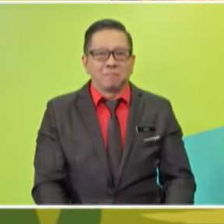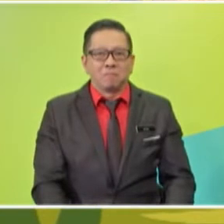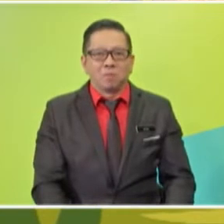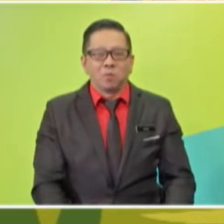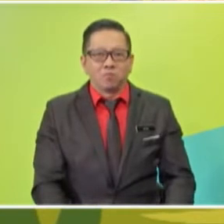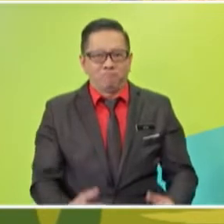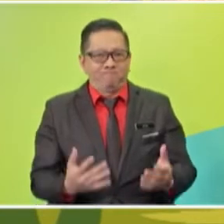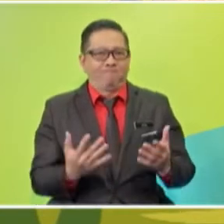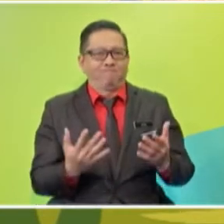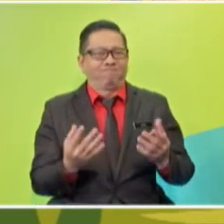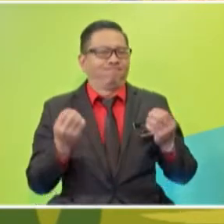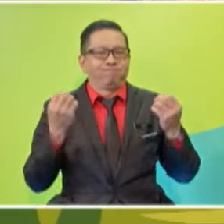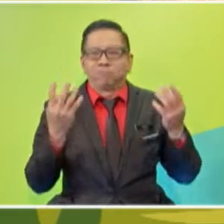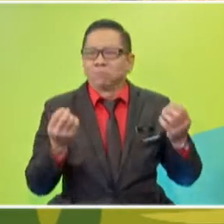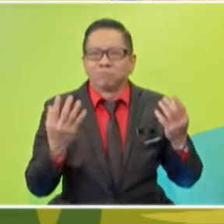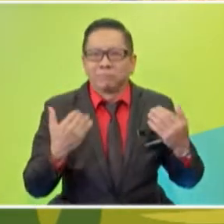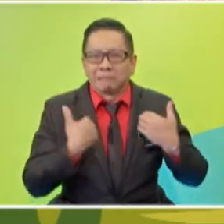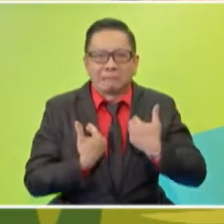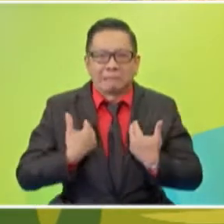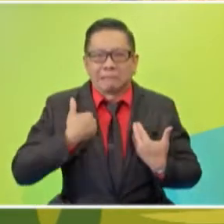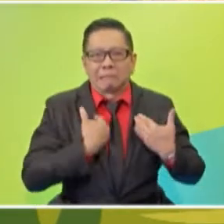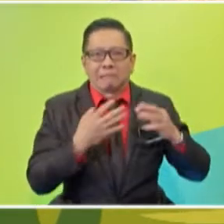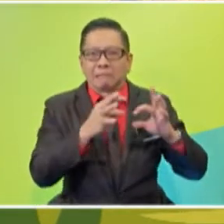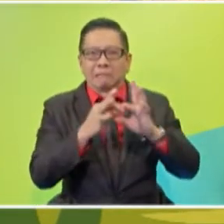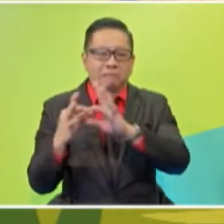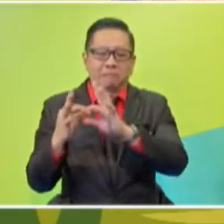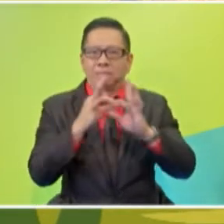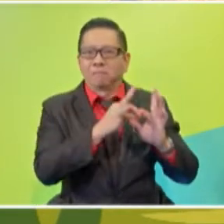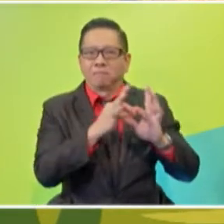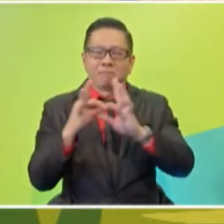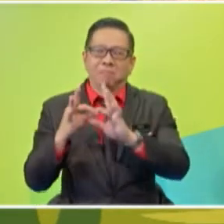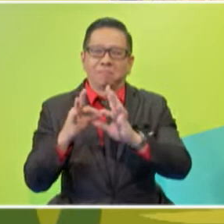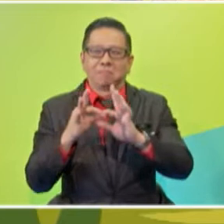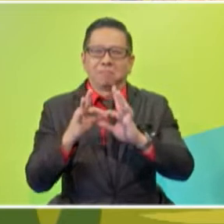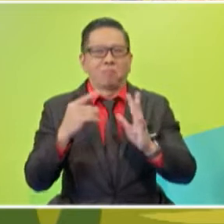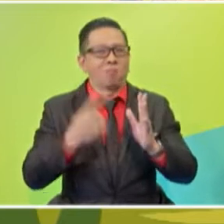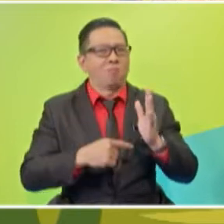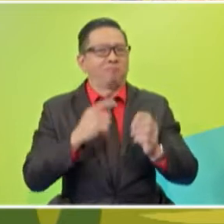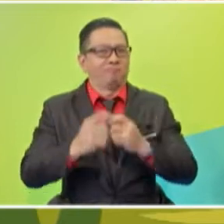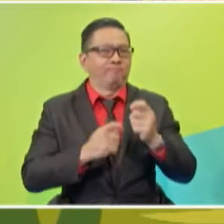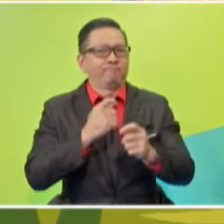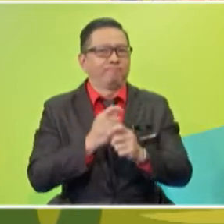Well, there were a lot of animal interactions seen today. What was the type of interaction?